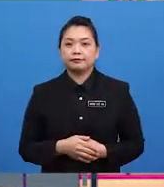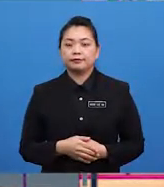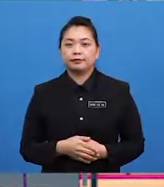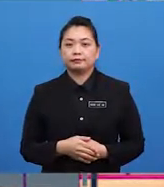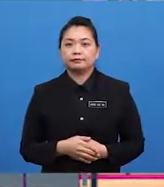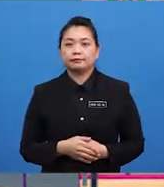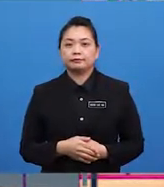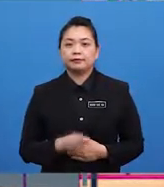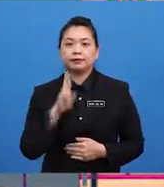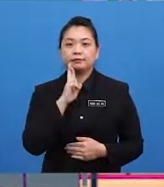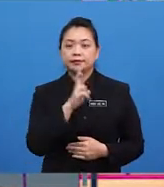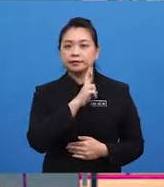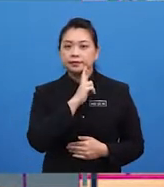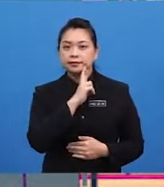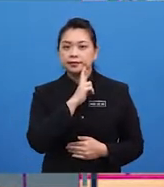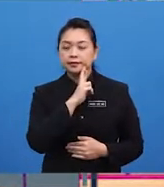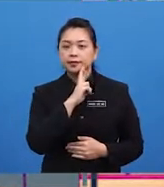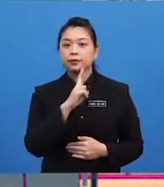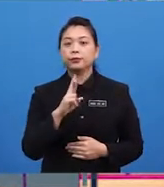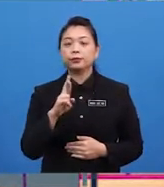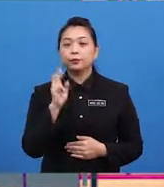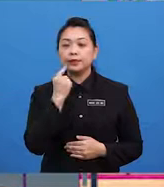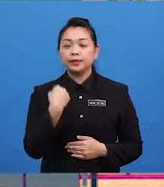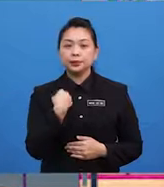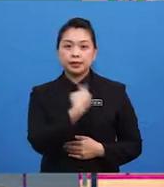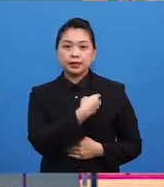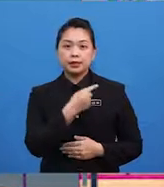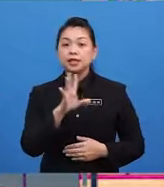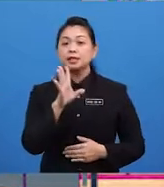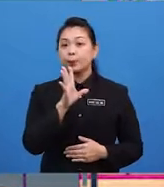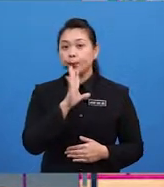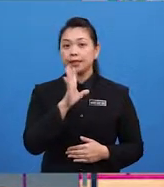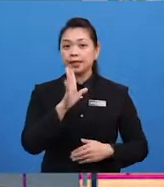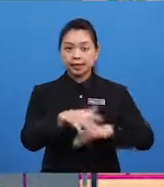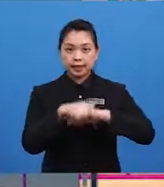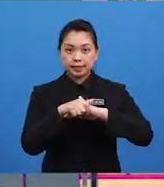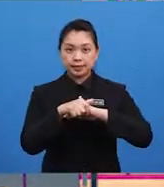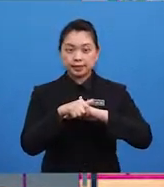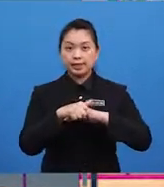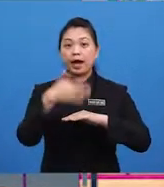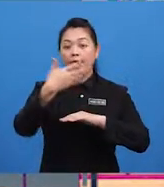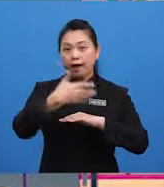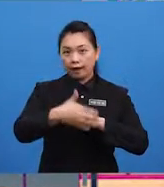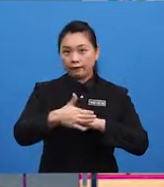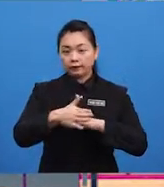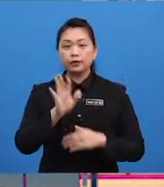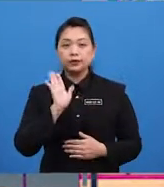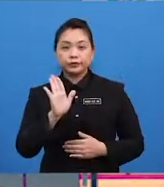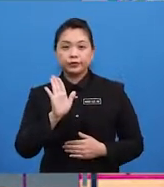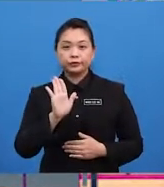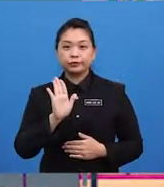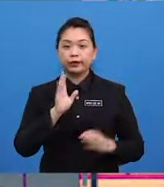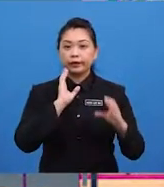Restaurant where they speak English. Even after all your conversational English practice,